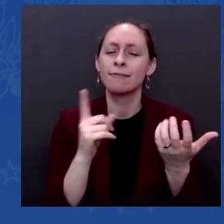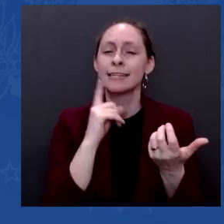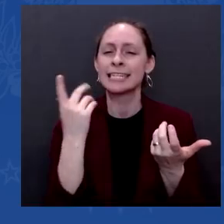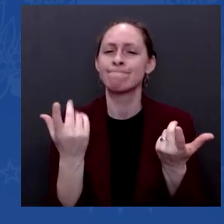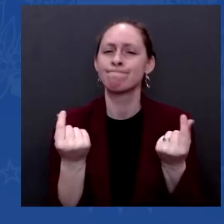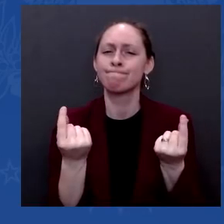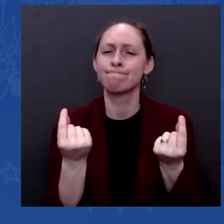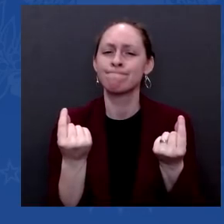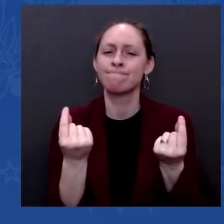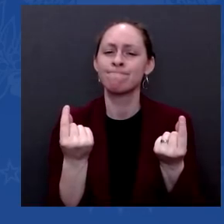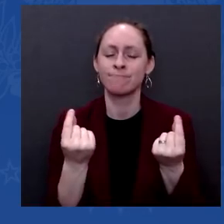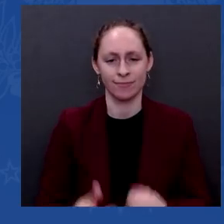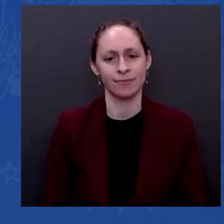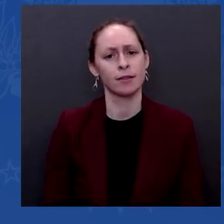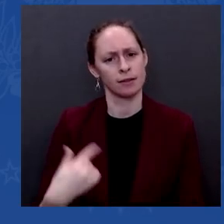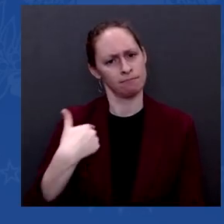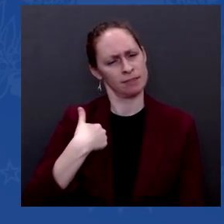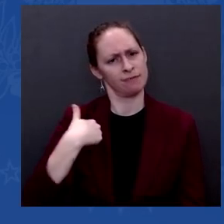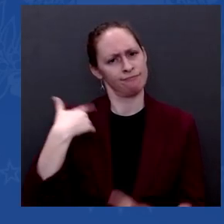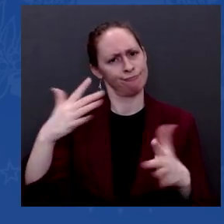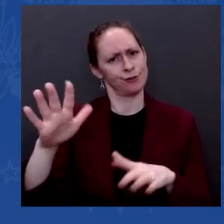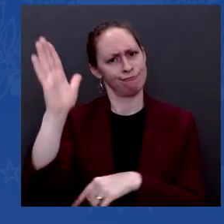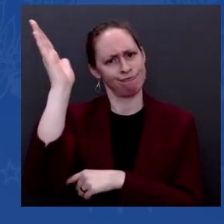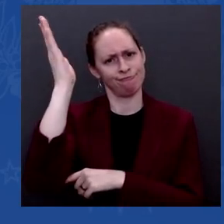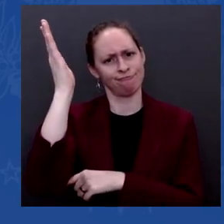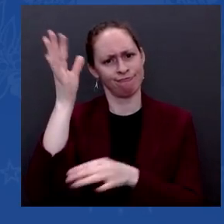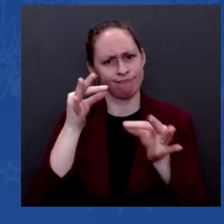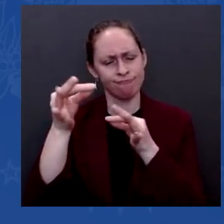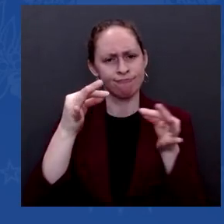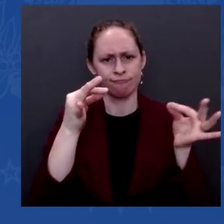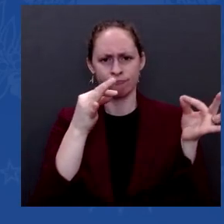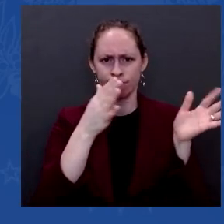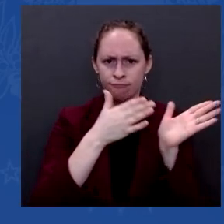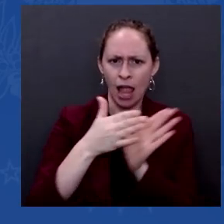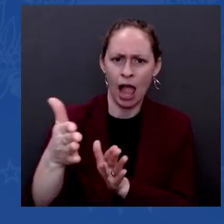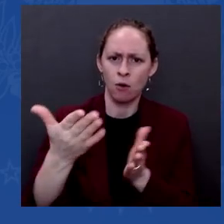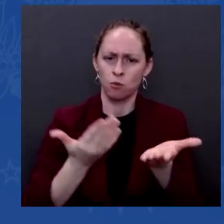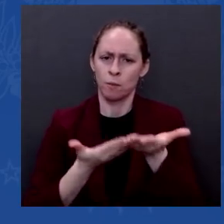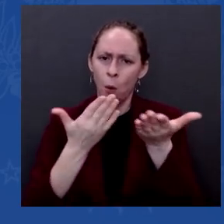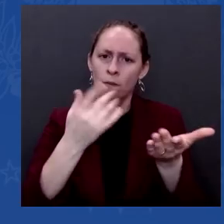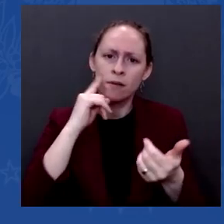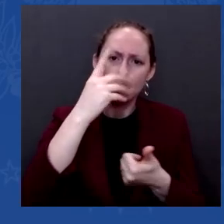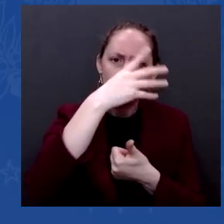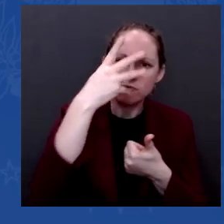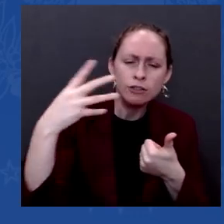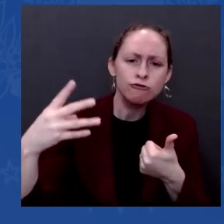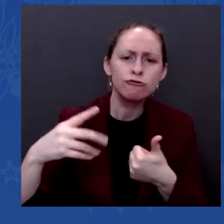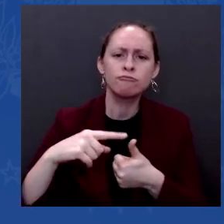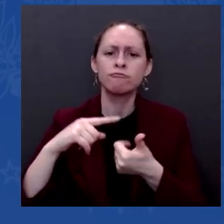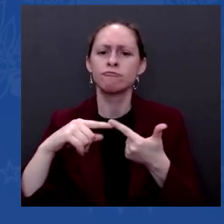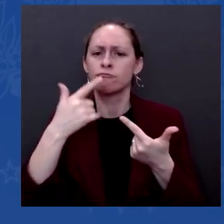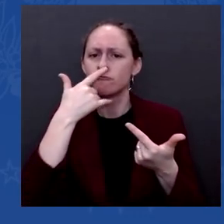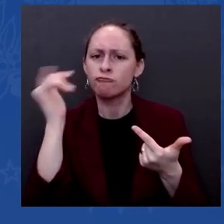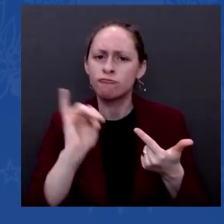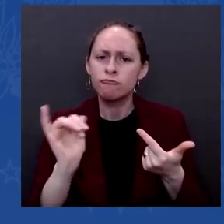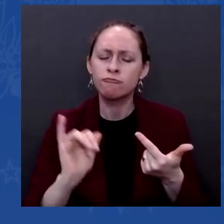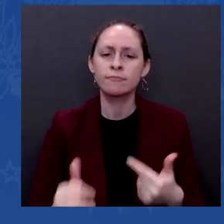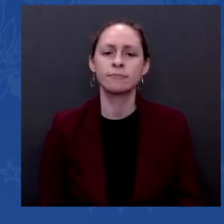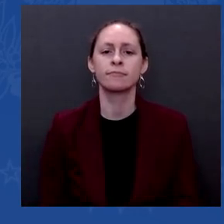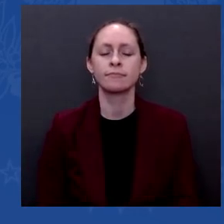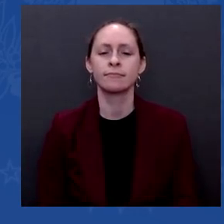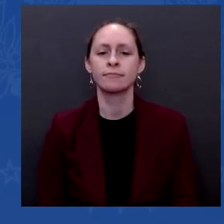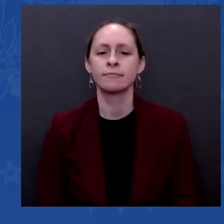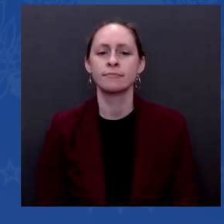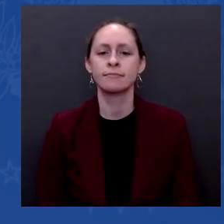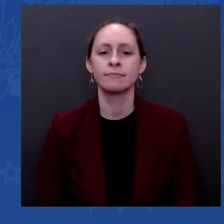immigration that if we passed it, we'd be in a totally different place right now. But we're not there because we don't have a single Republican